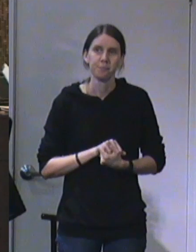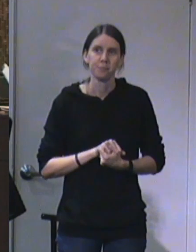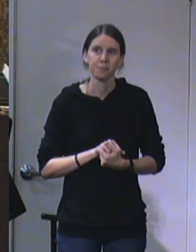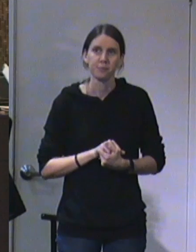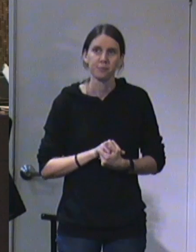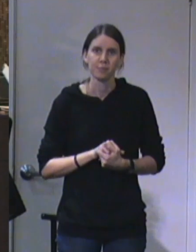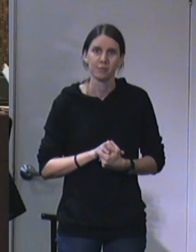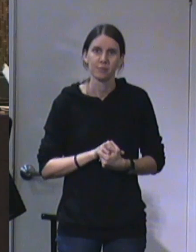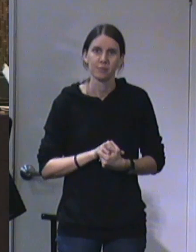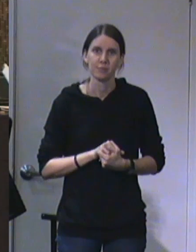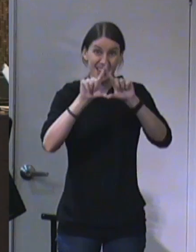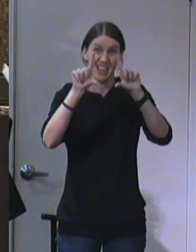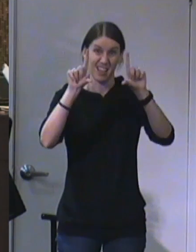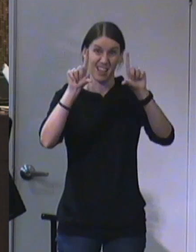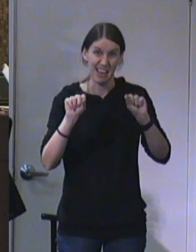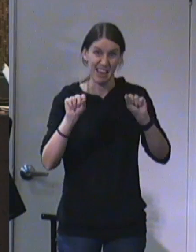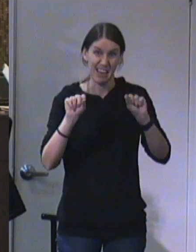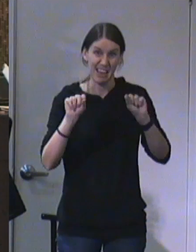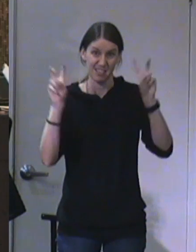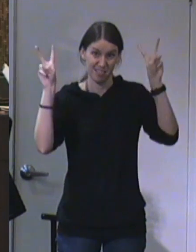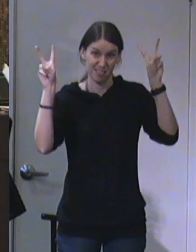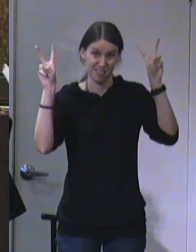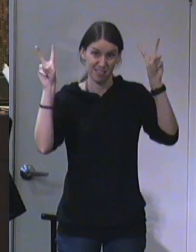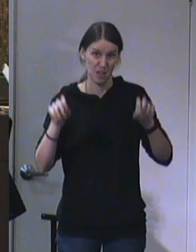This is just a license for wickedness.